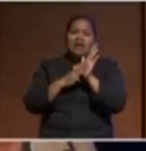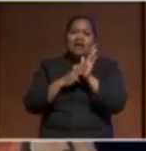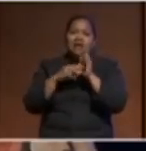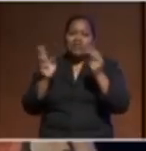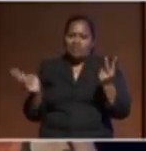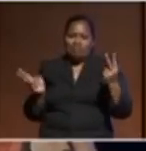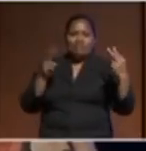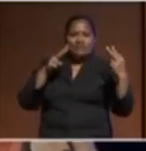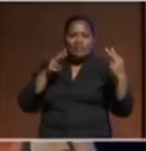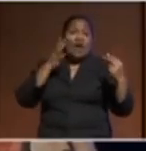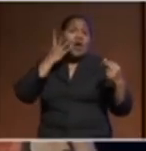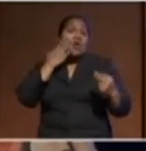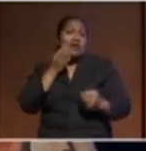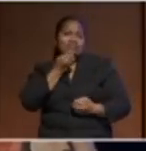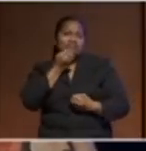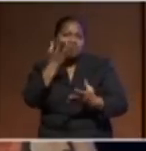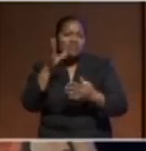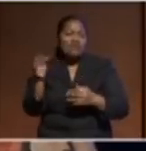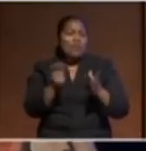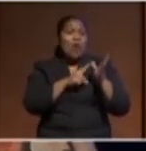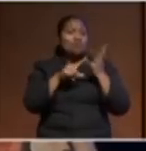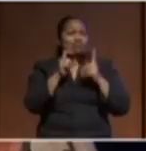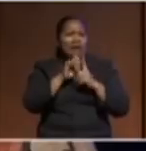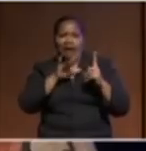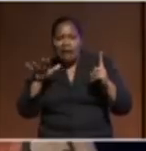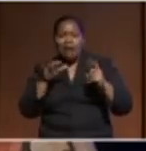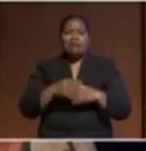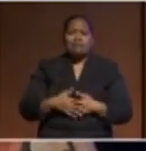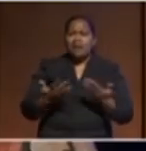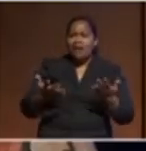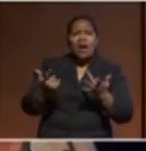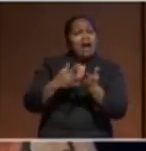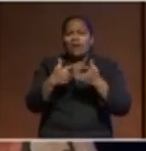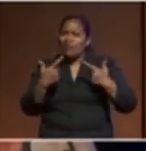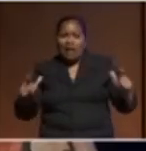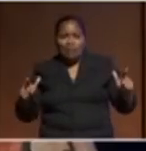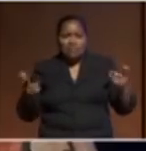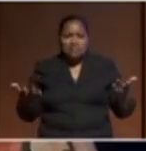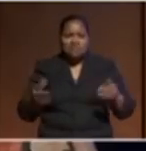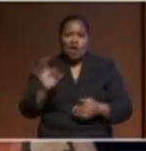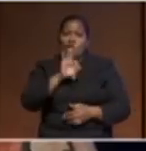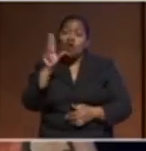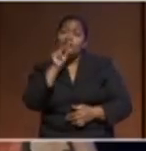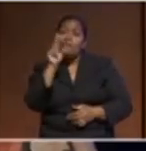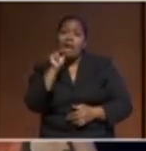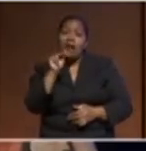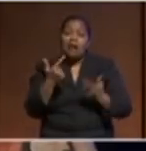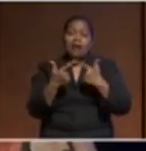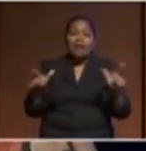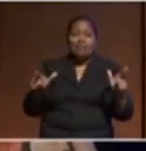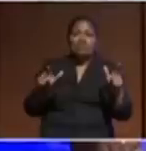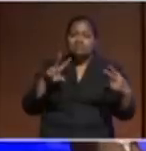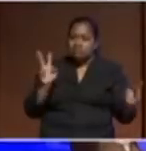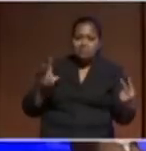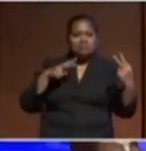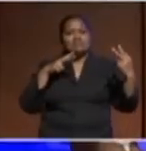when that was mentioned by Audrey but in that look another language a nonverbal language and I